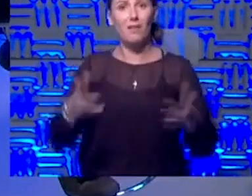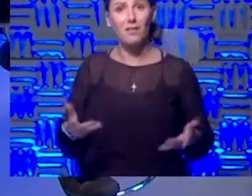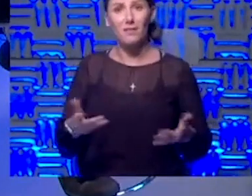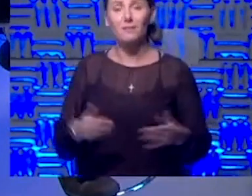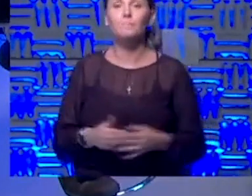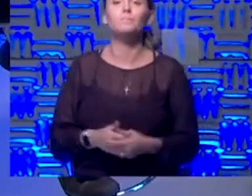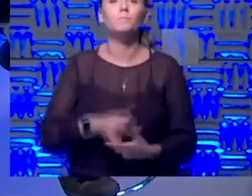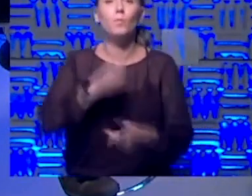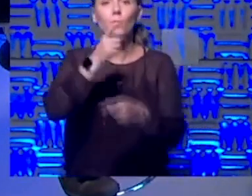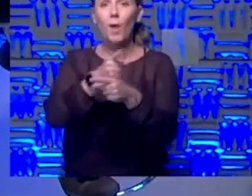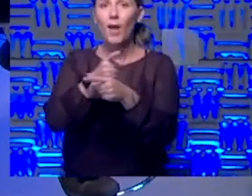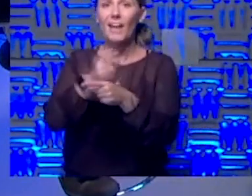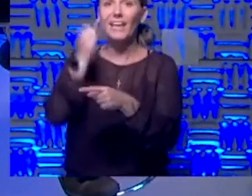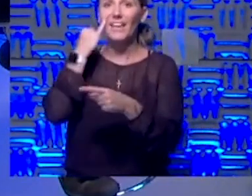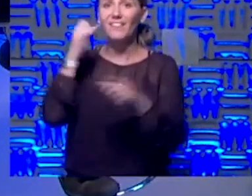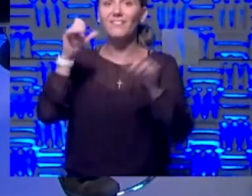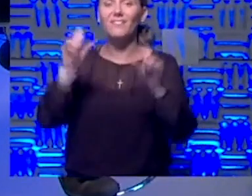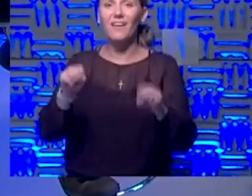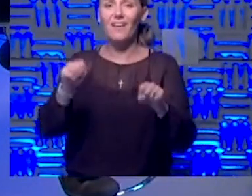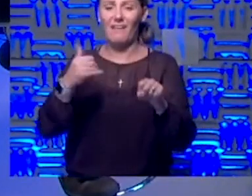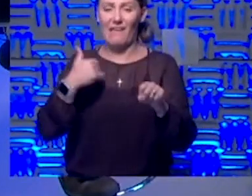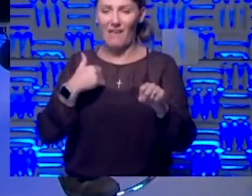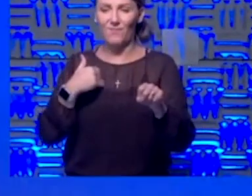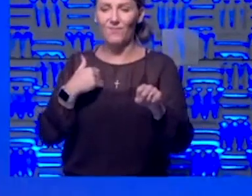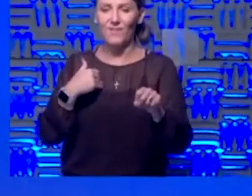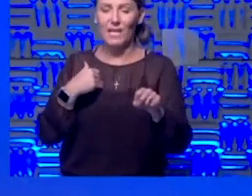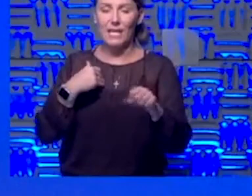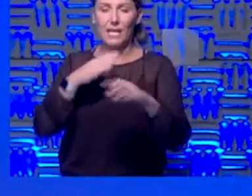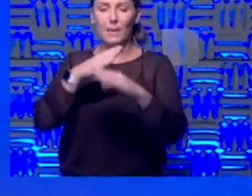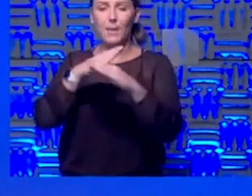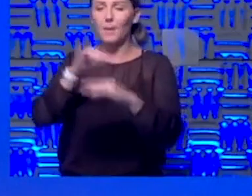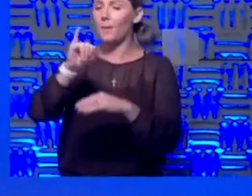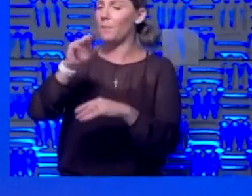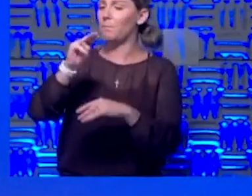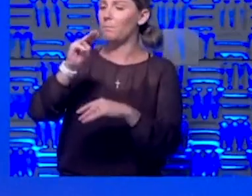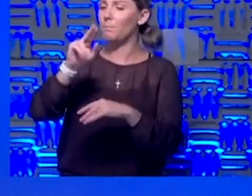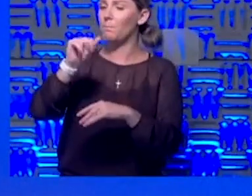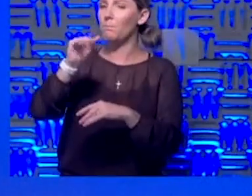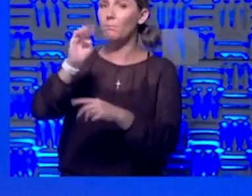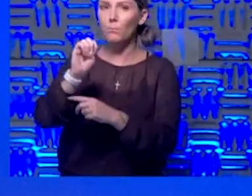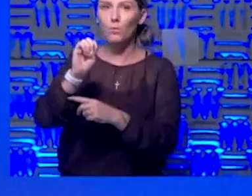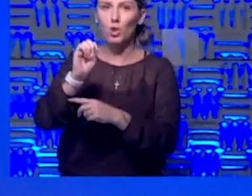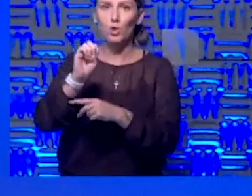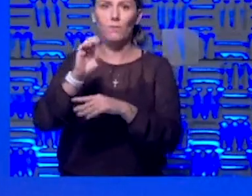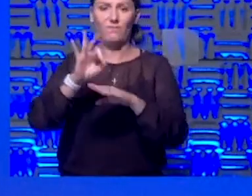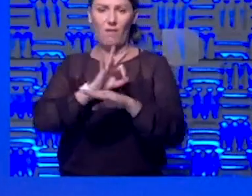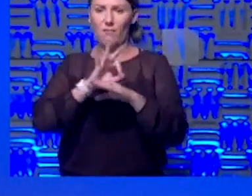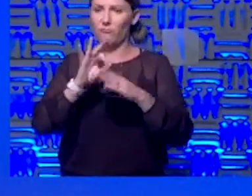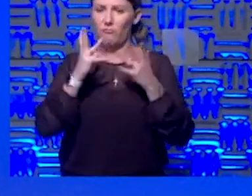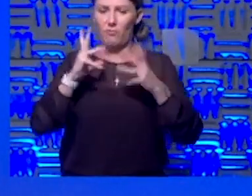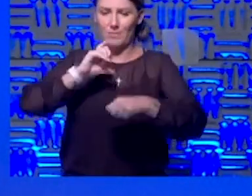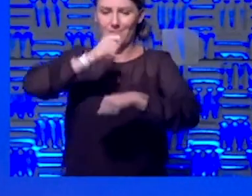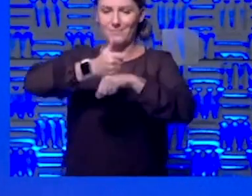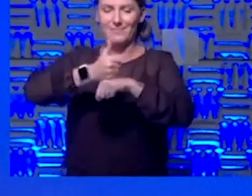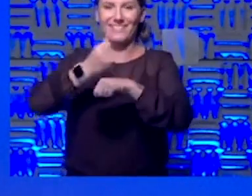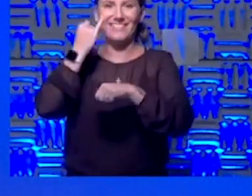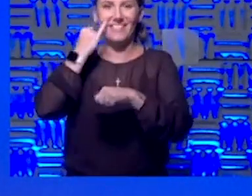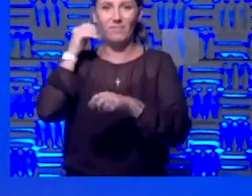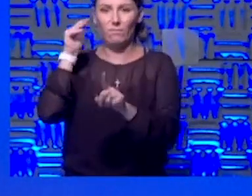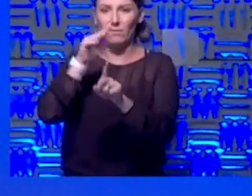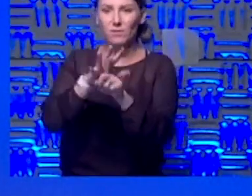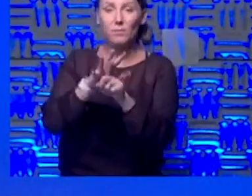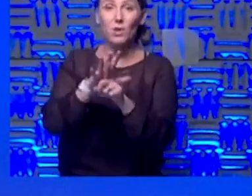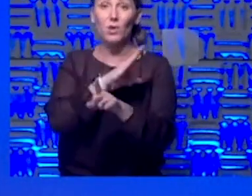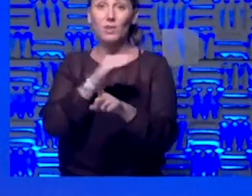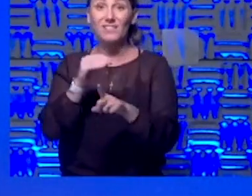And so if we can have an immune function that is already there, already in place, should you become exposed,